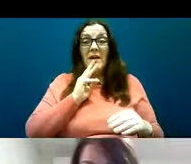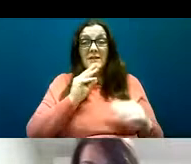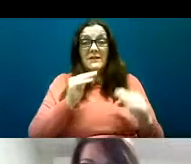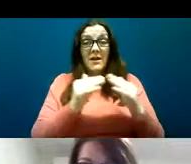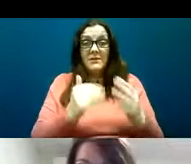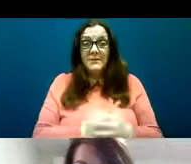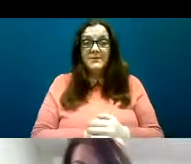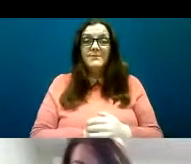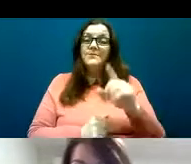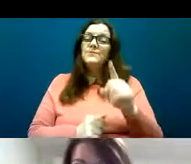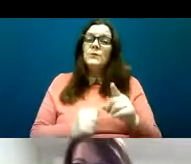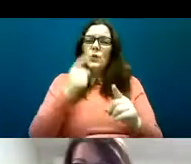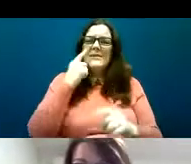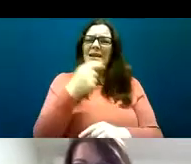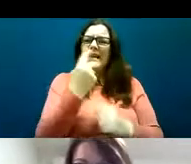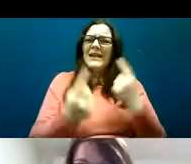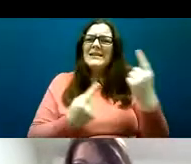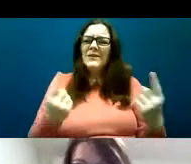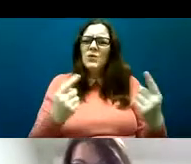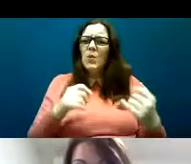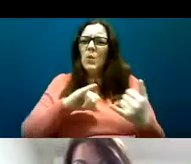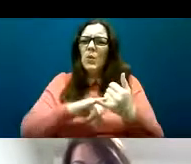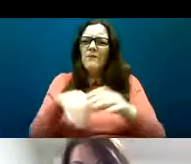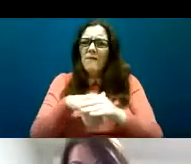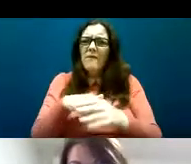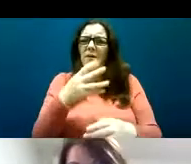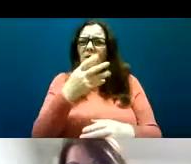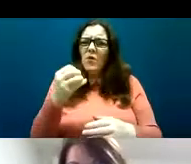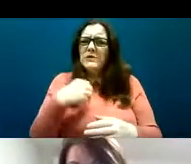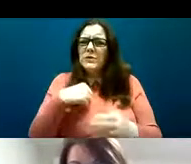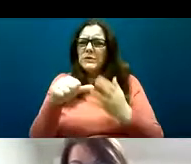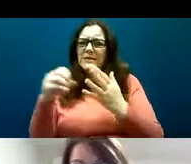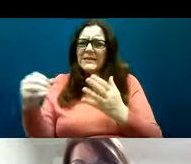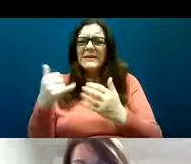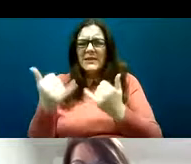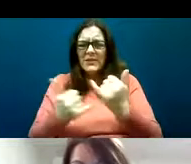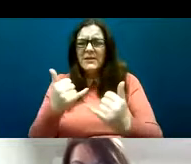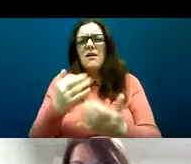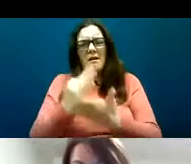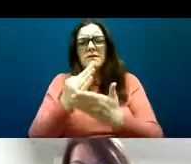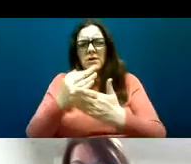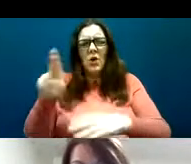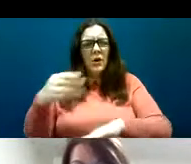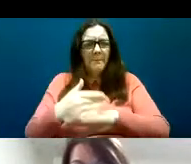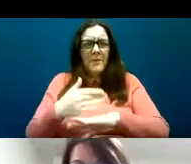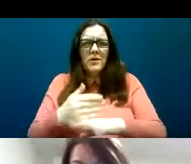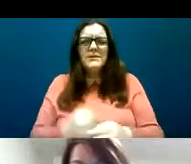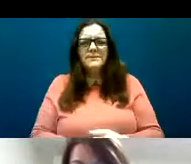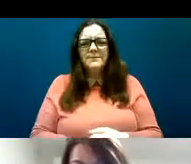participants were slightly older, 40 to 60 years. Again, unemployed, low levels of